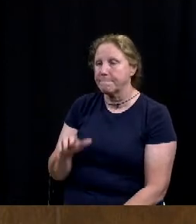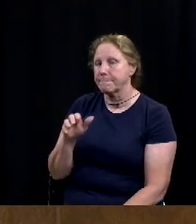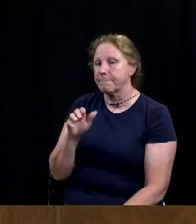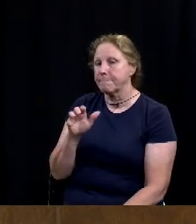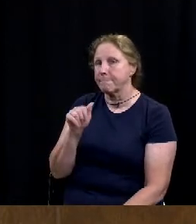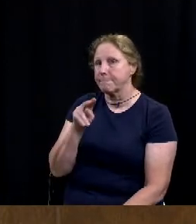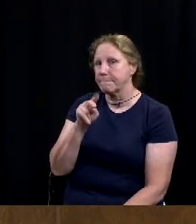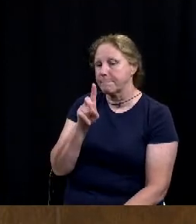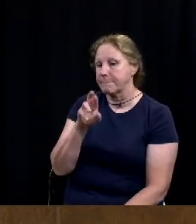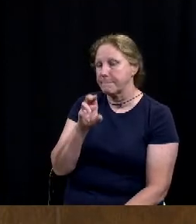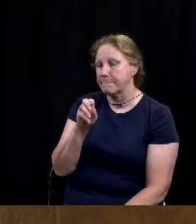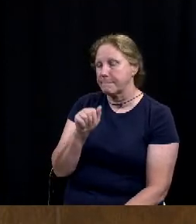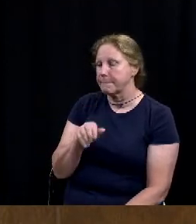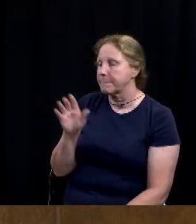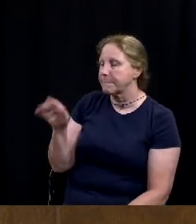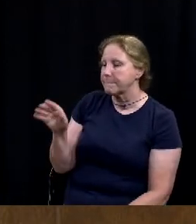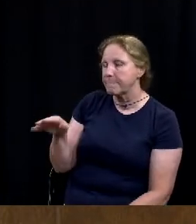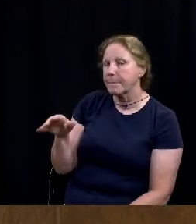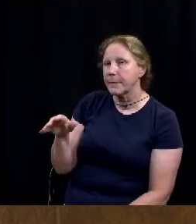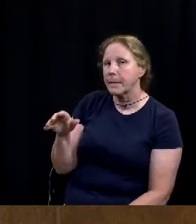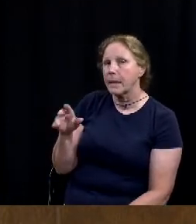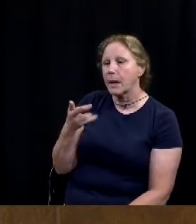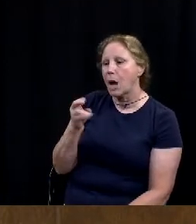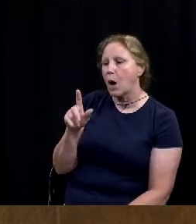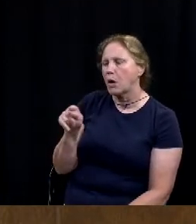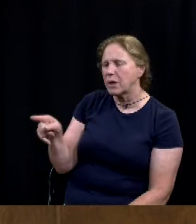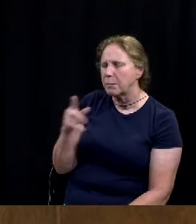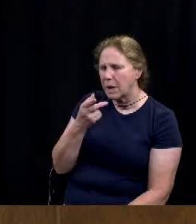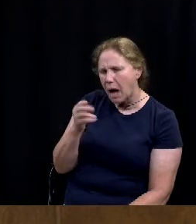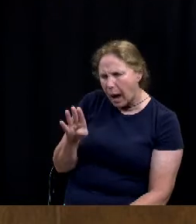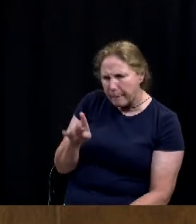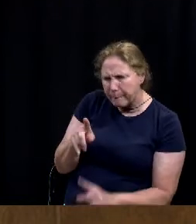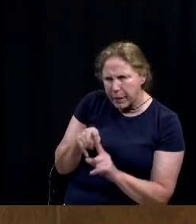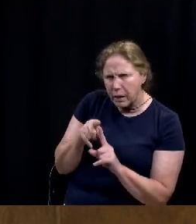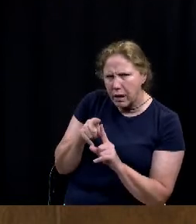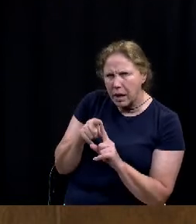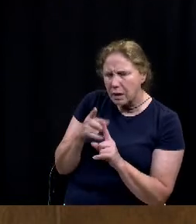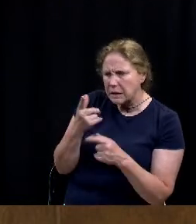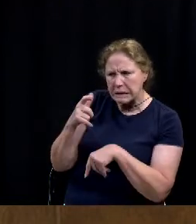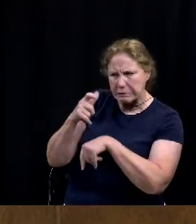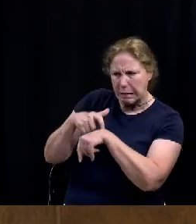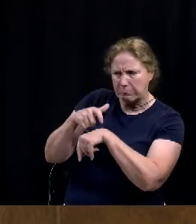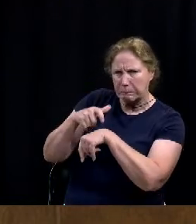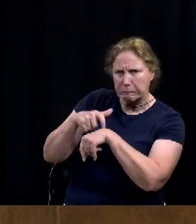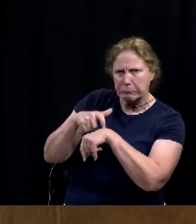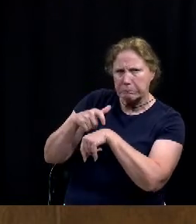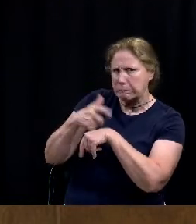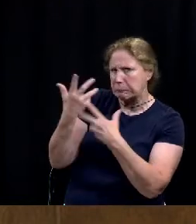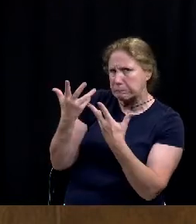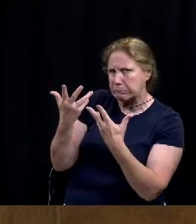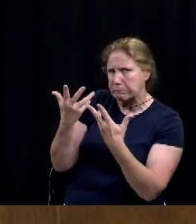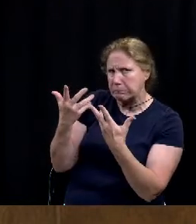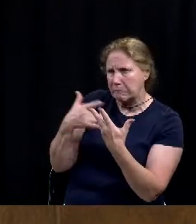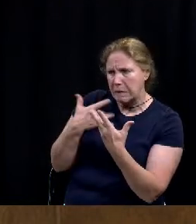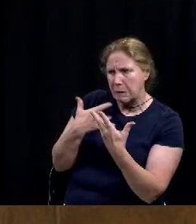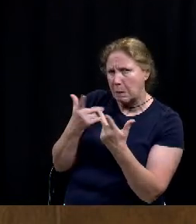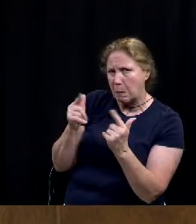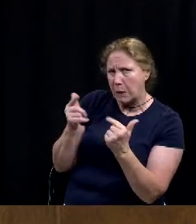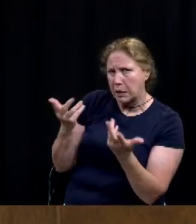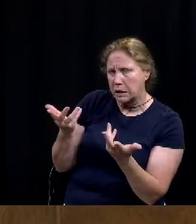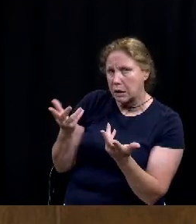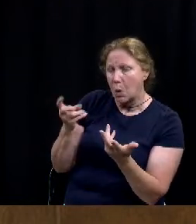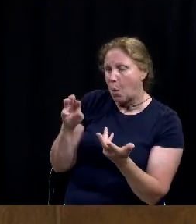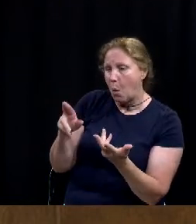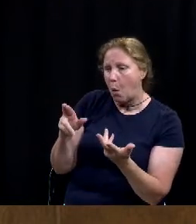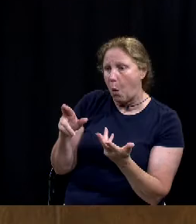and so um um you mentioned the hub is there a specific timeline on that yet or is that just in in our